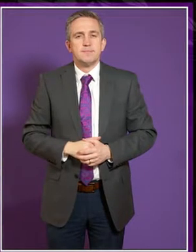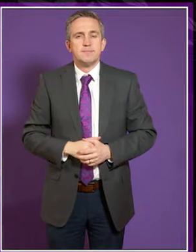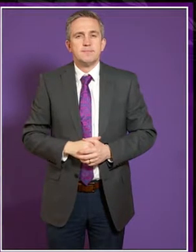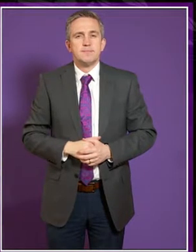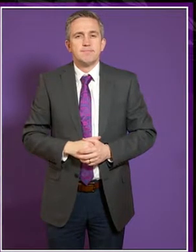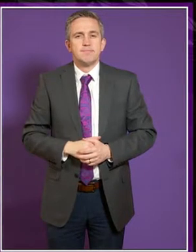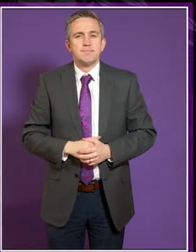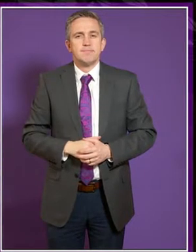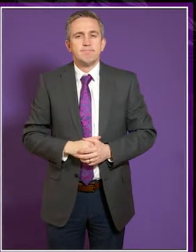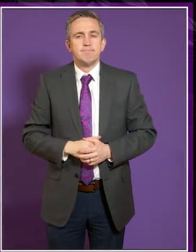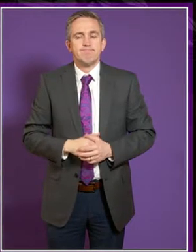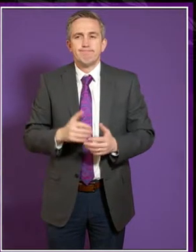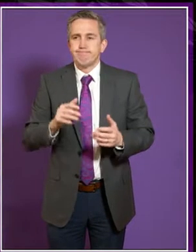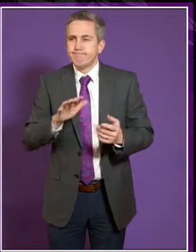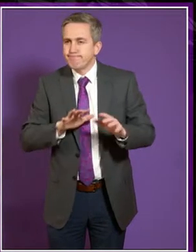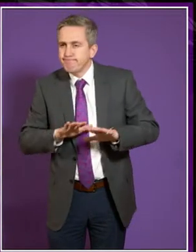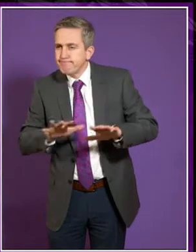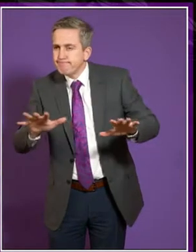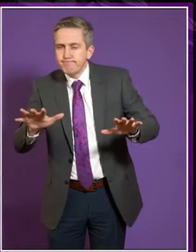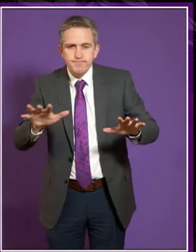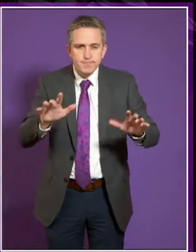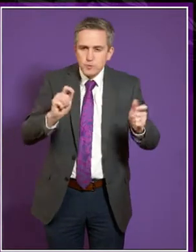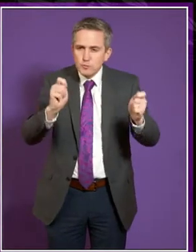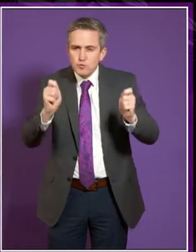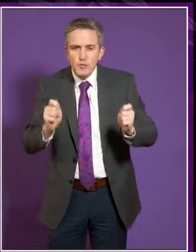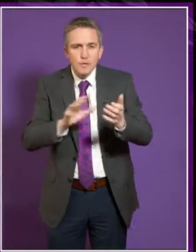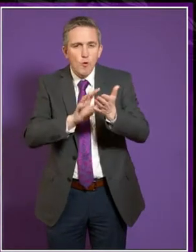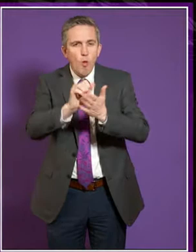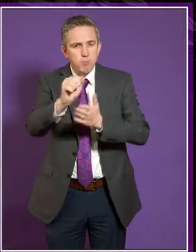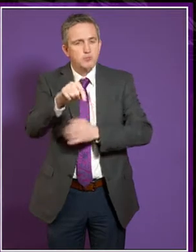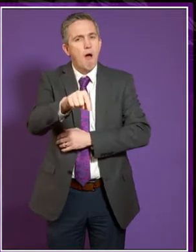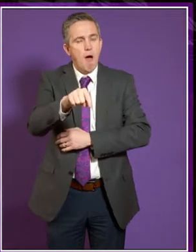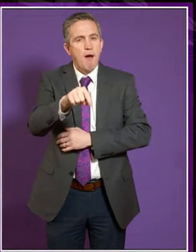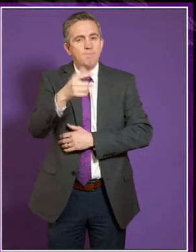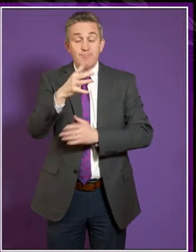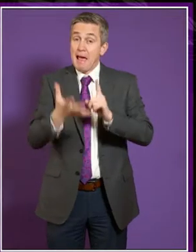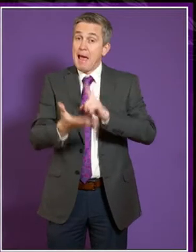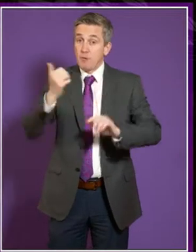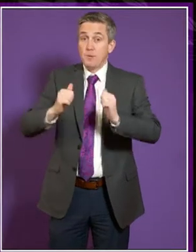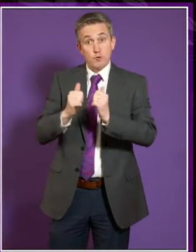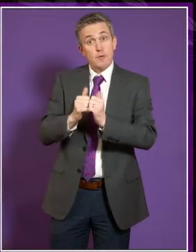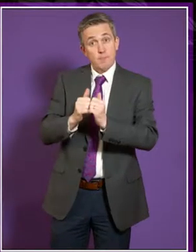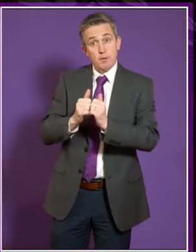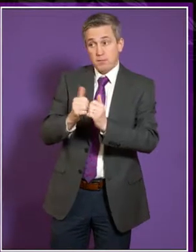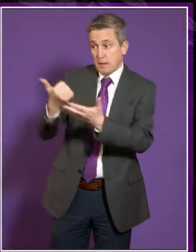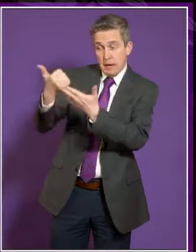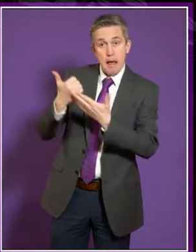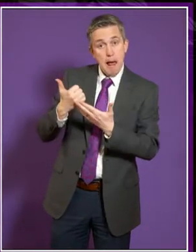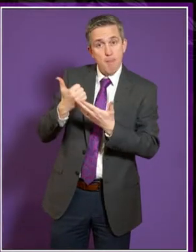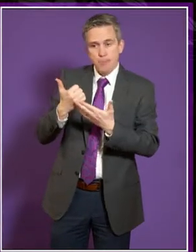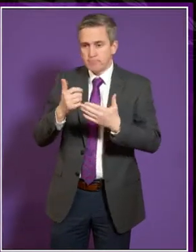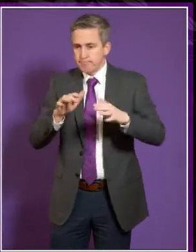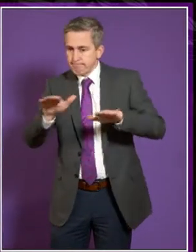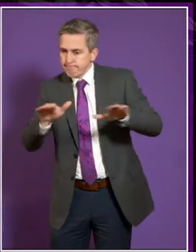I think in terms of culture change, though, the outcome agreement is a good way in which I think one